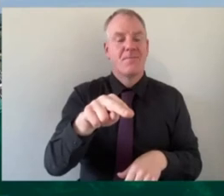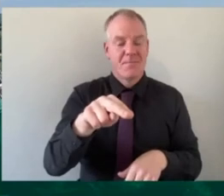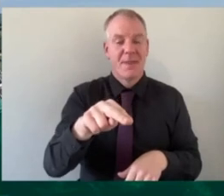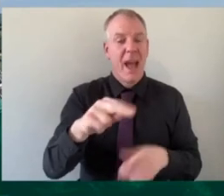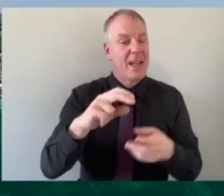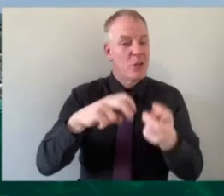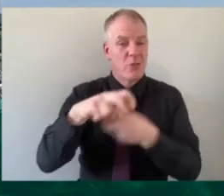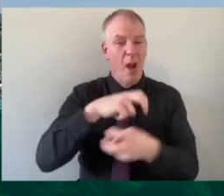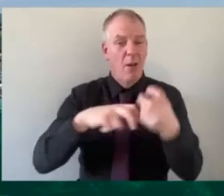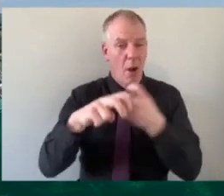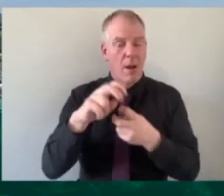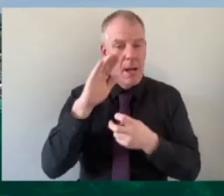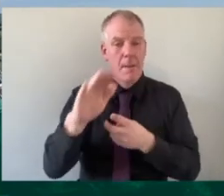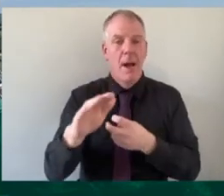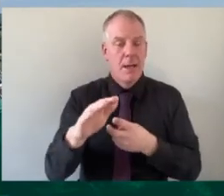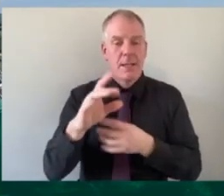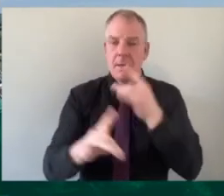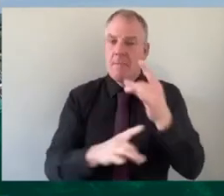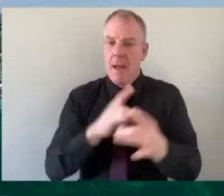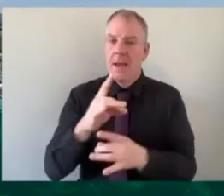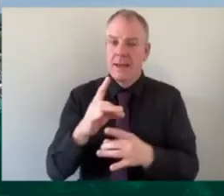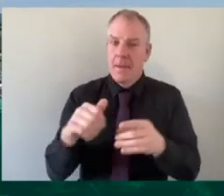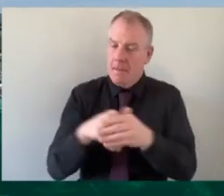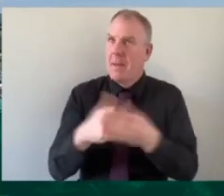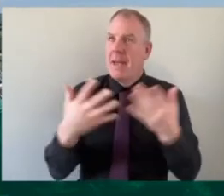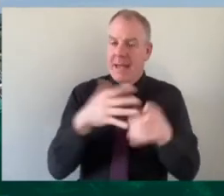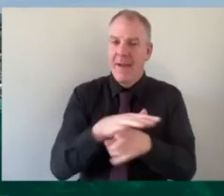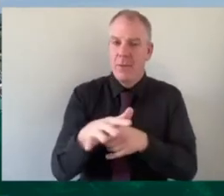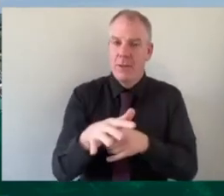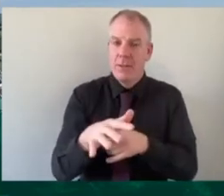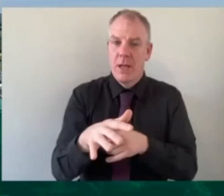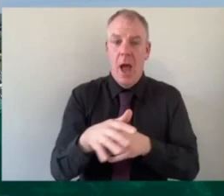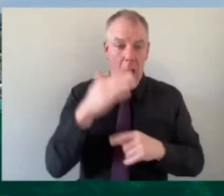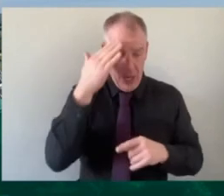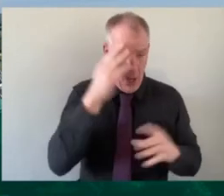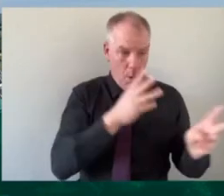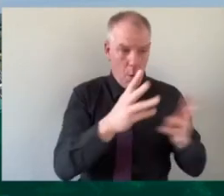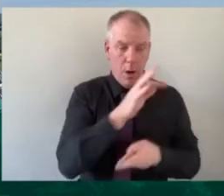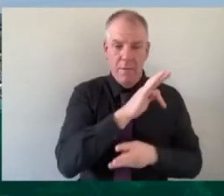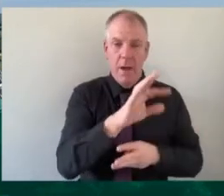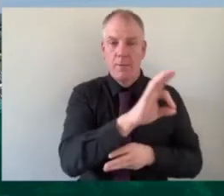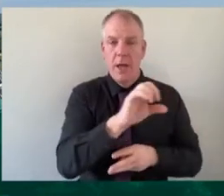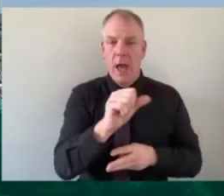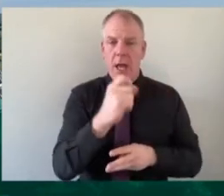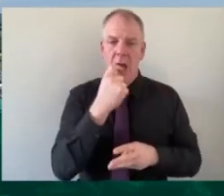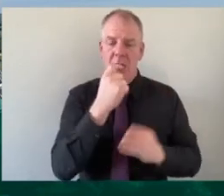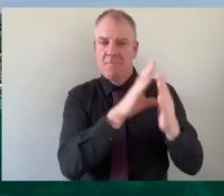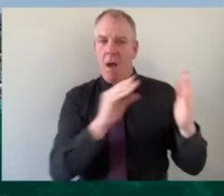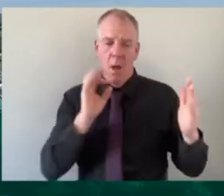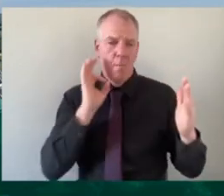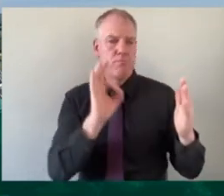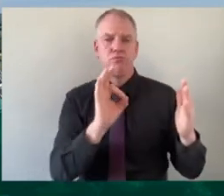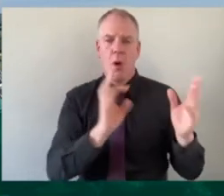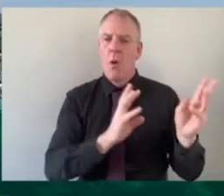associations right down to all the clubs the the work that ga do is is an exemplar for working within